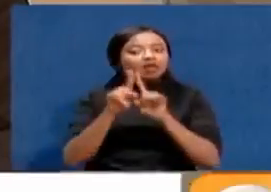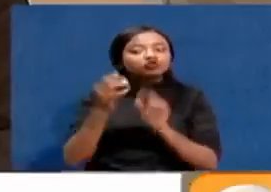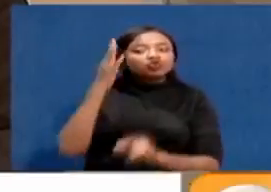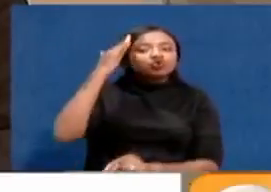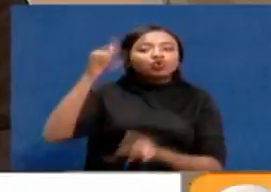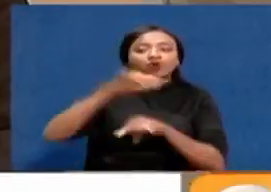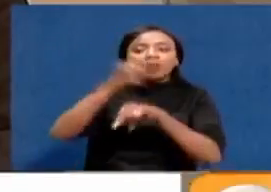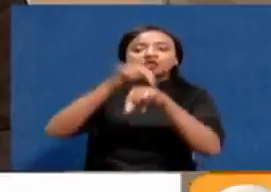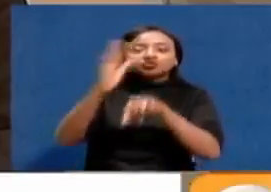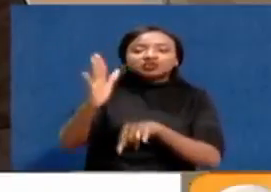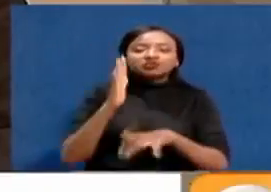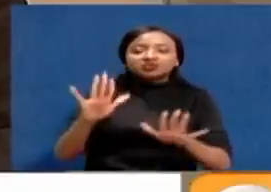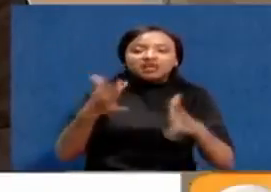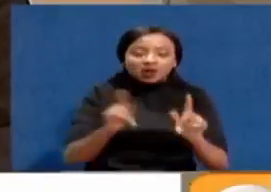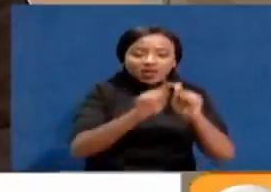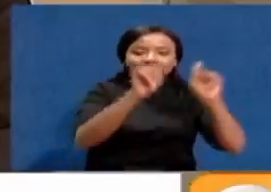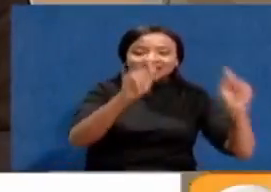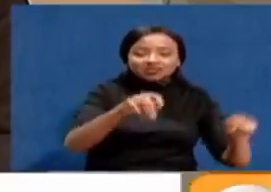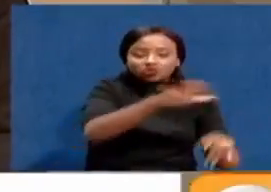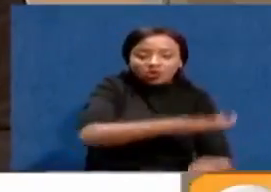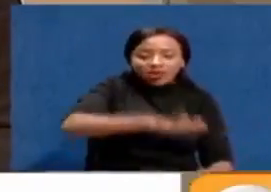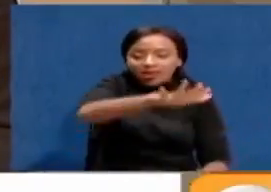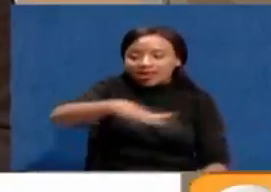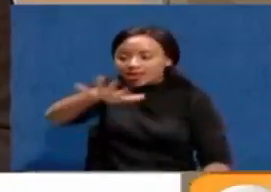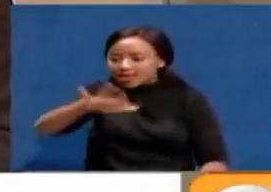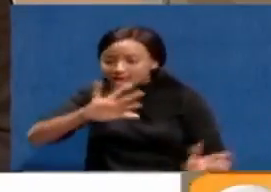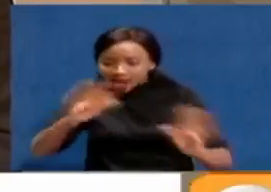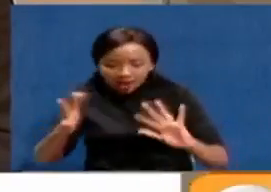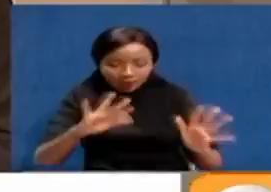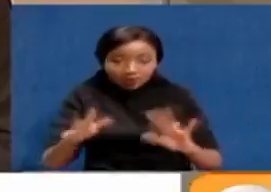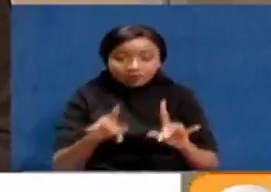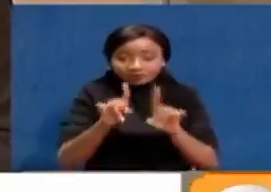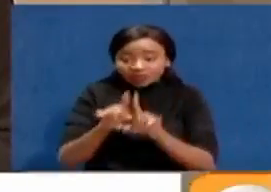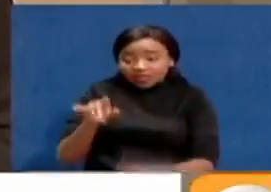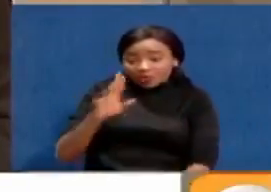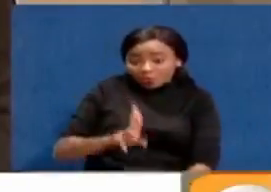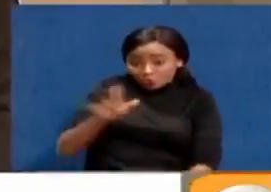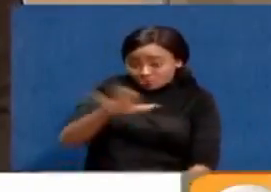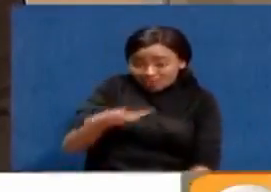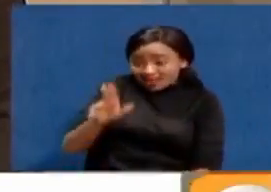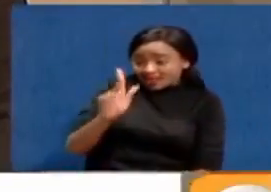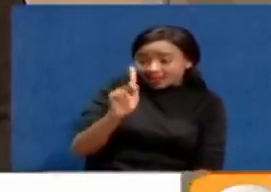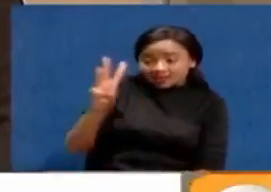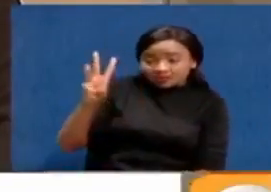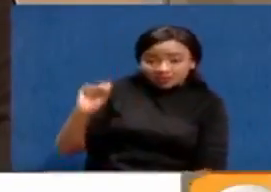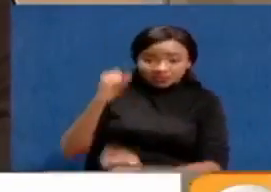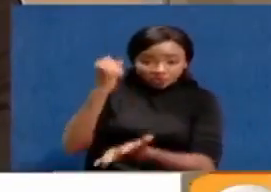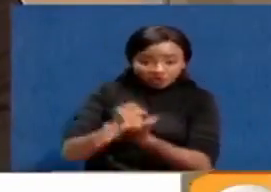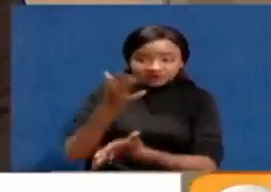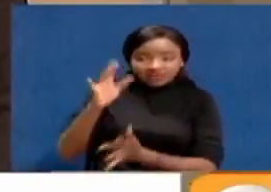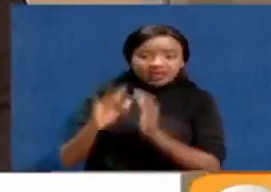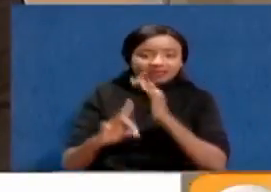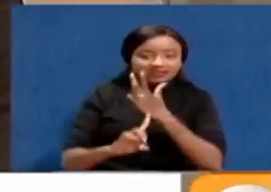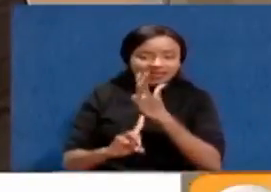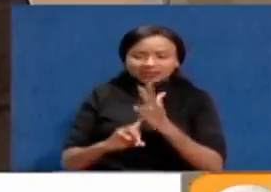and territorial integrity. Kenyatta in Manyani KWS training camp introduced a group of young